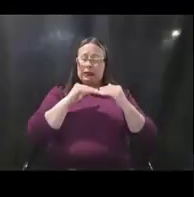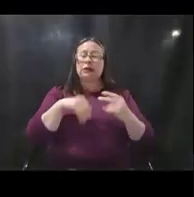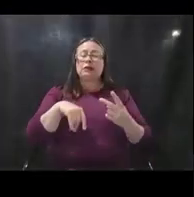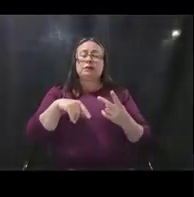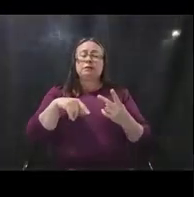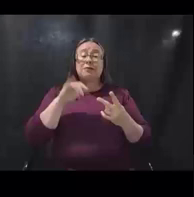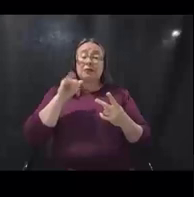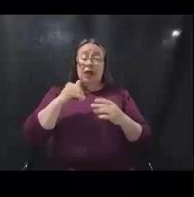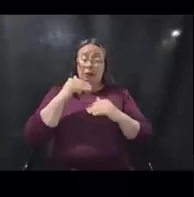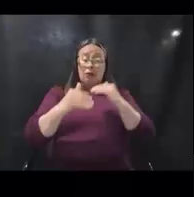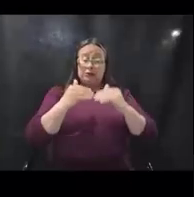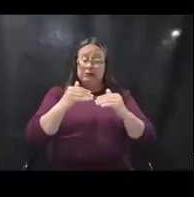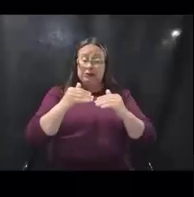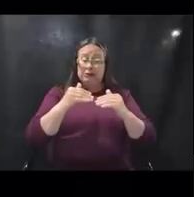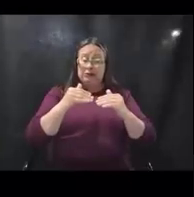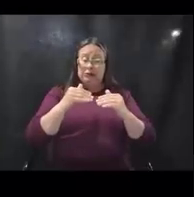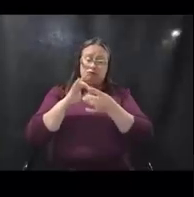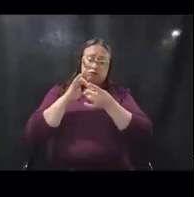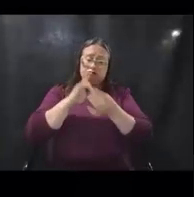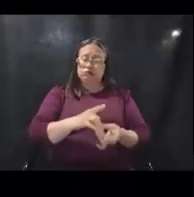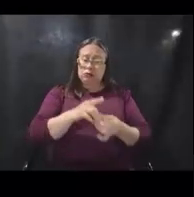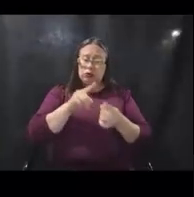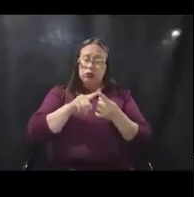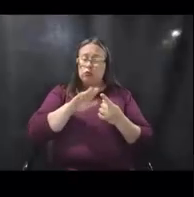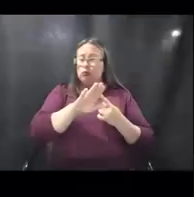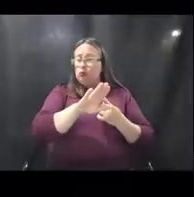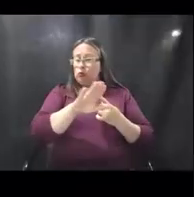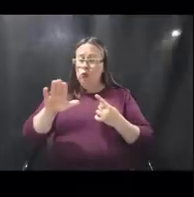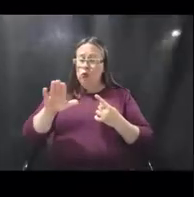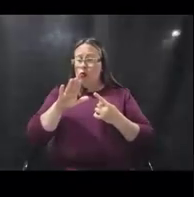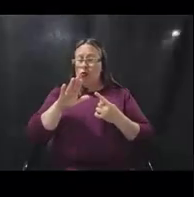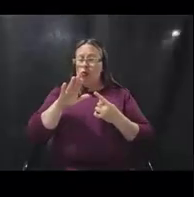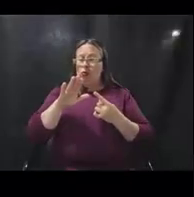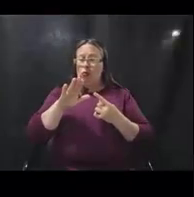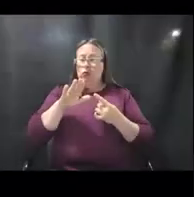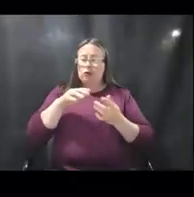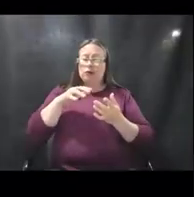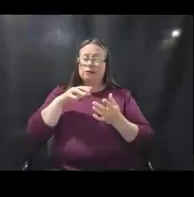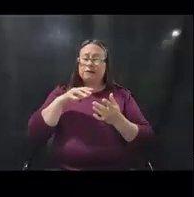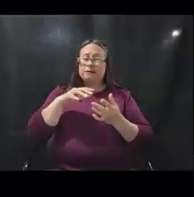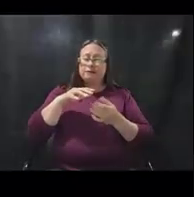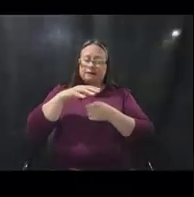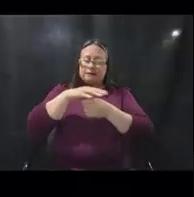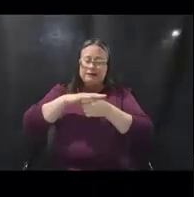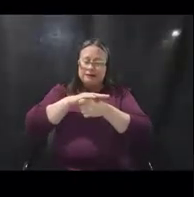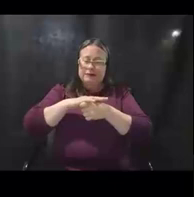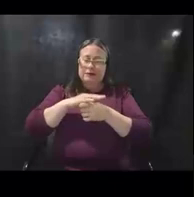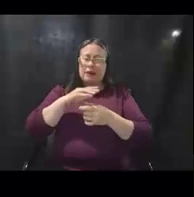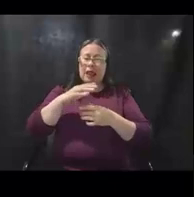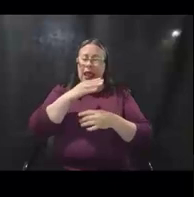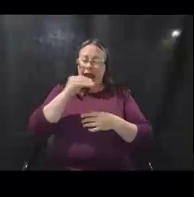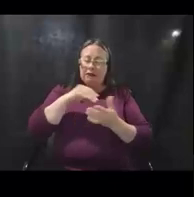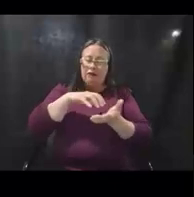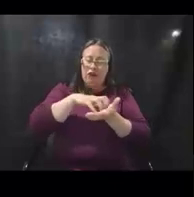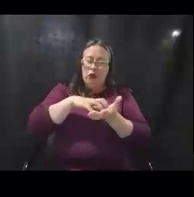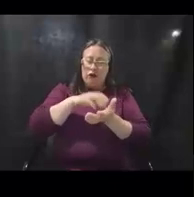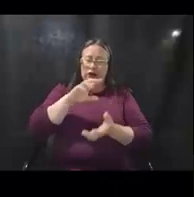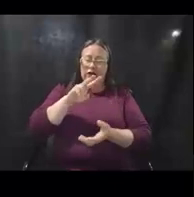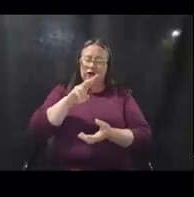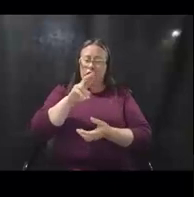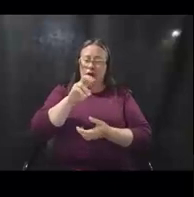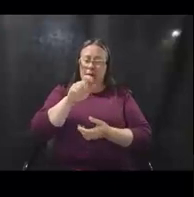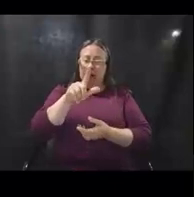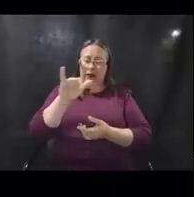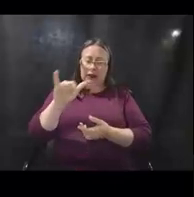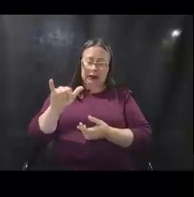specific to the particular considerations around vulnerability that affect your jurisdiction. So,